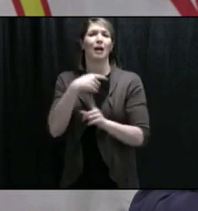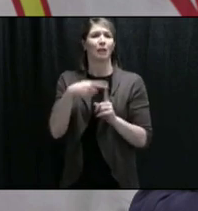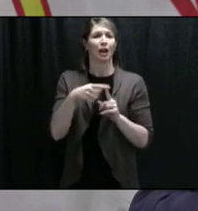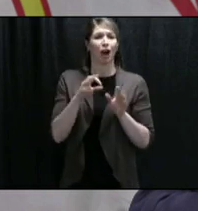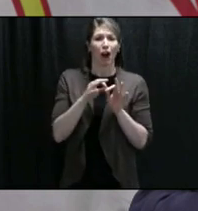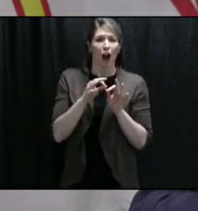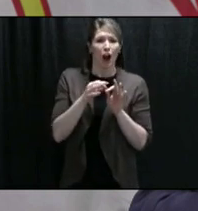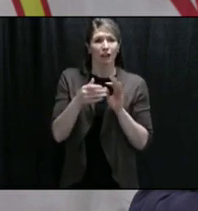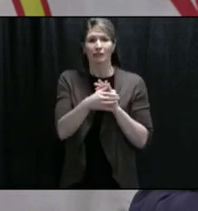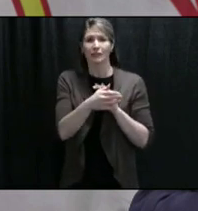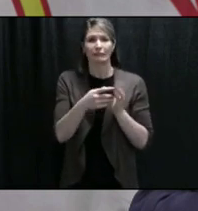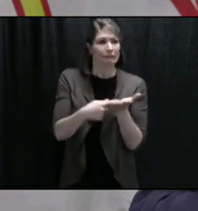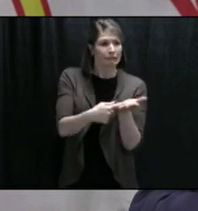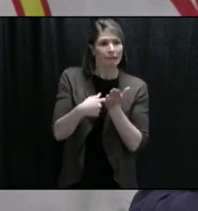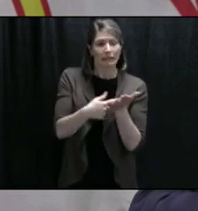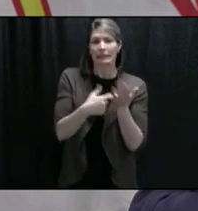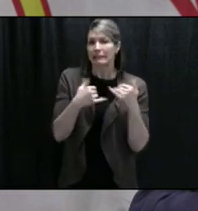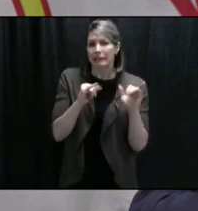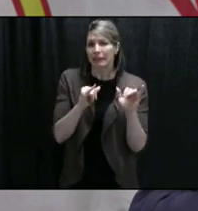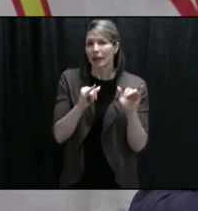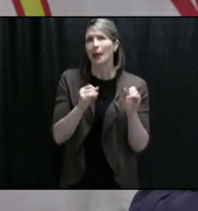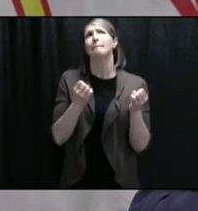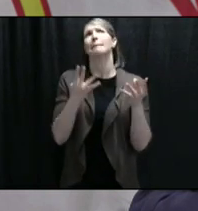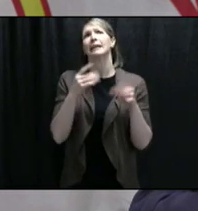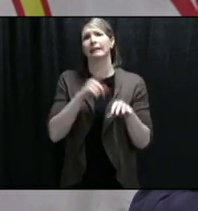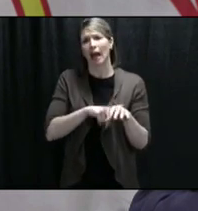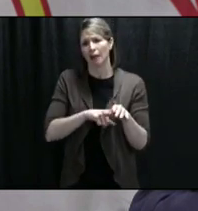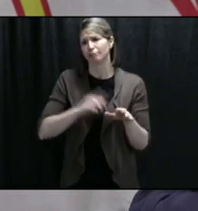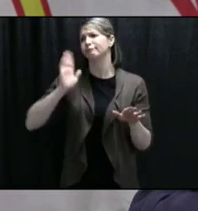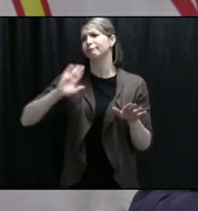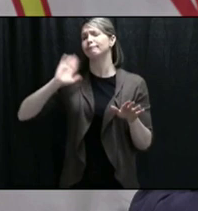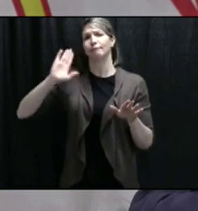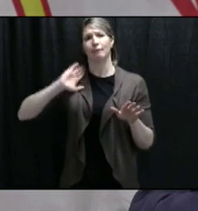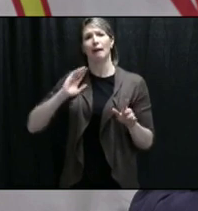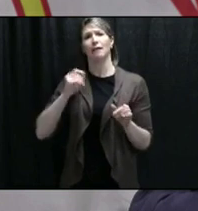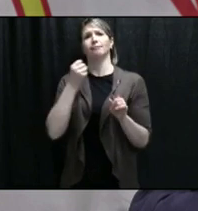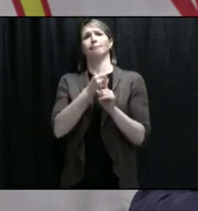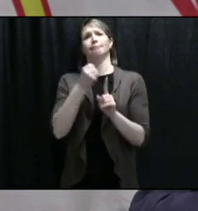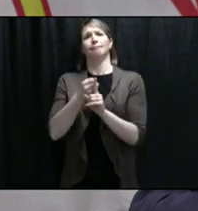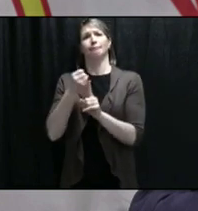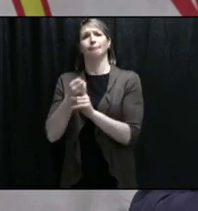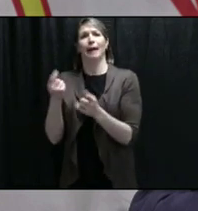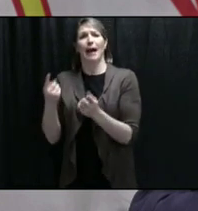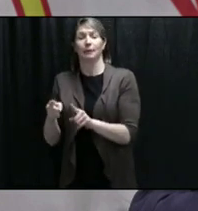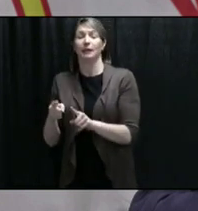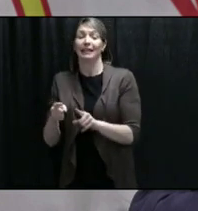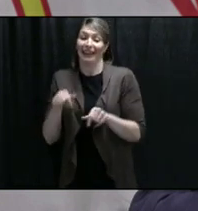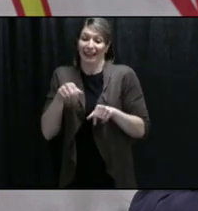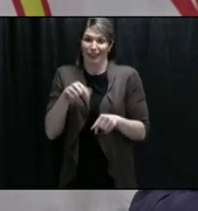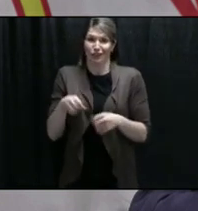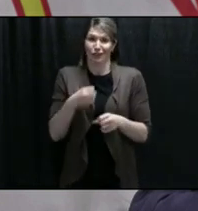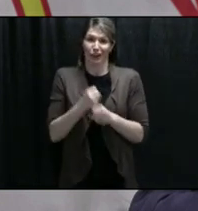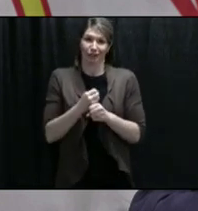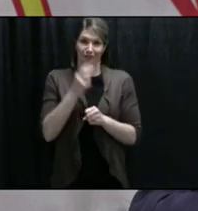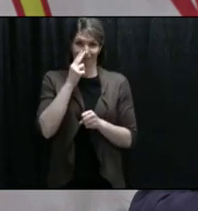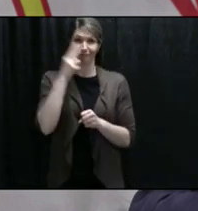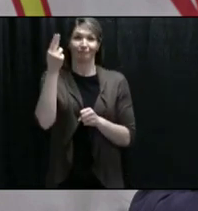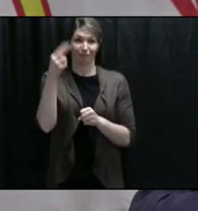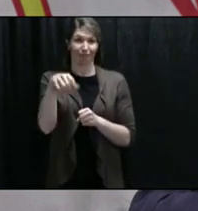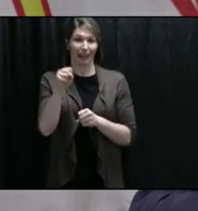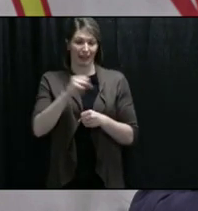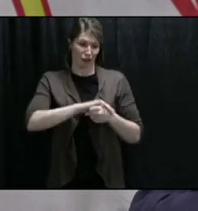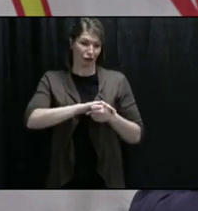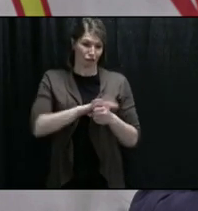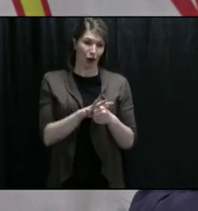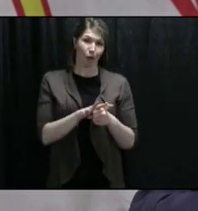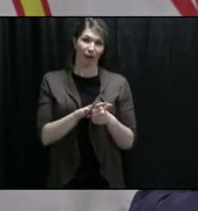has been something that we've seen in the past. And, of course, this year, with the added problems around COVID-19 and the